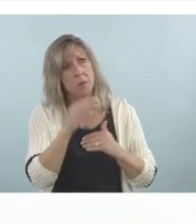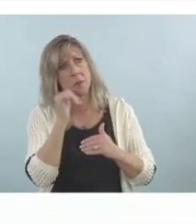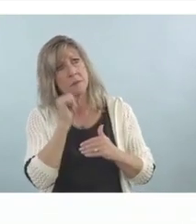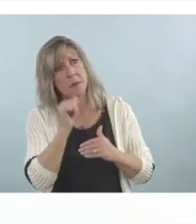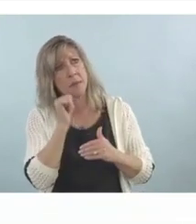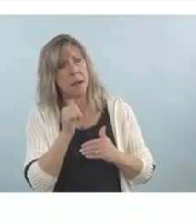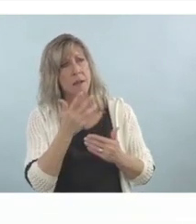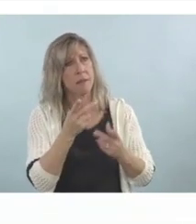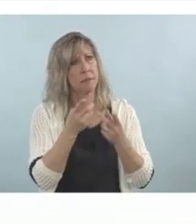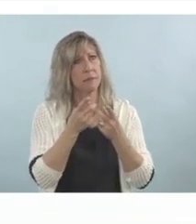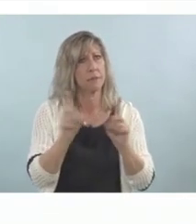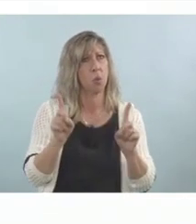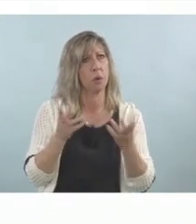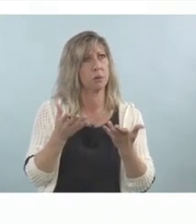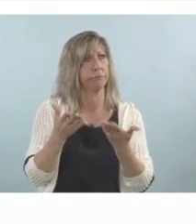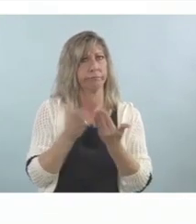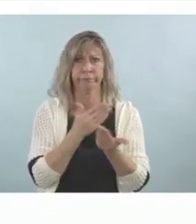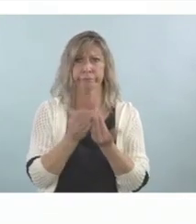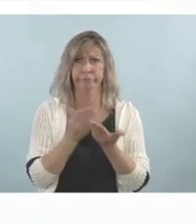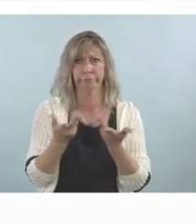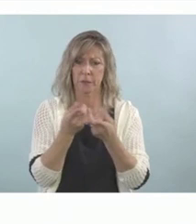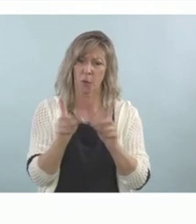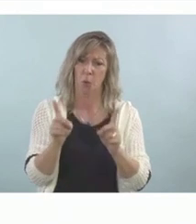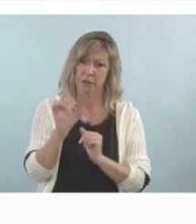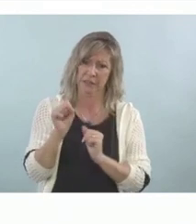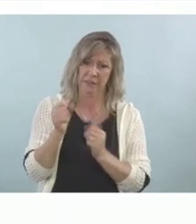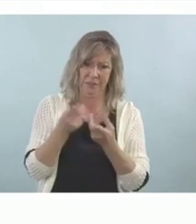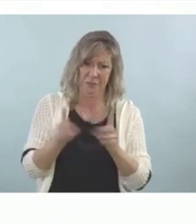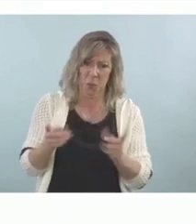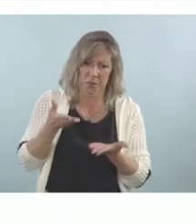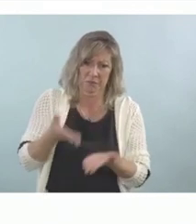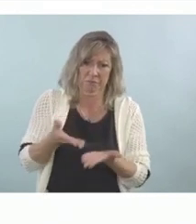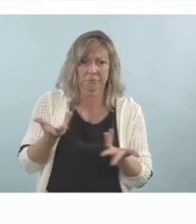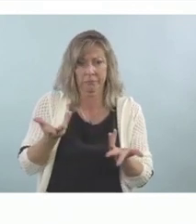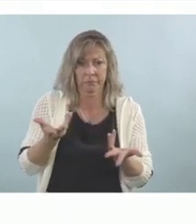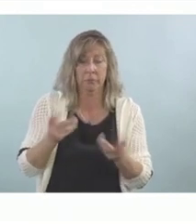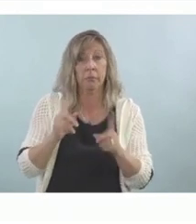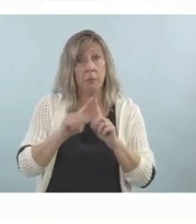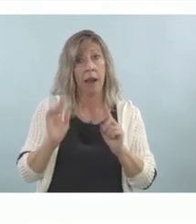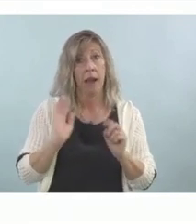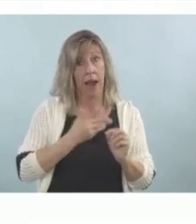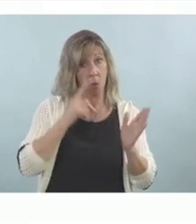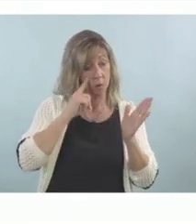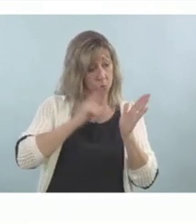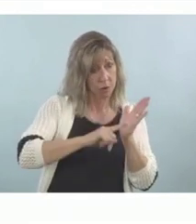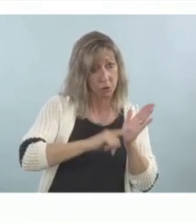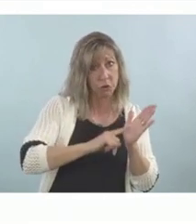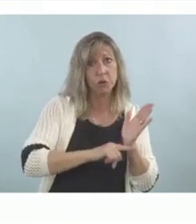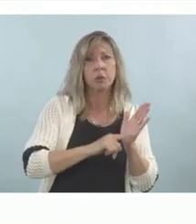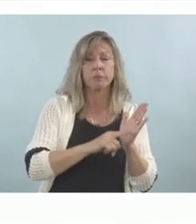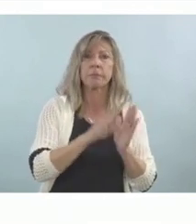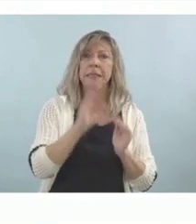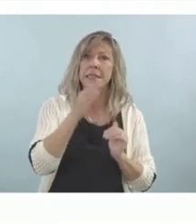the same. But in our study, the girls were, the females were reporting